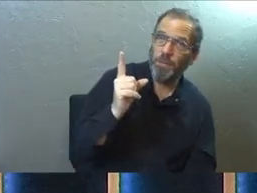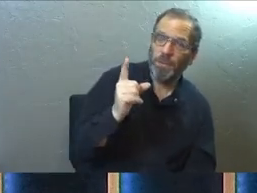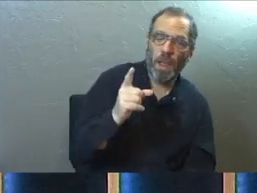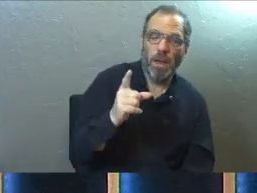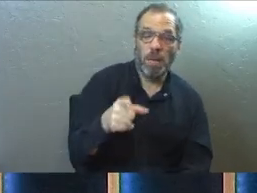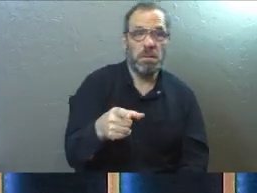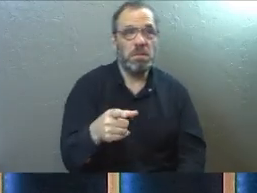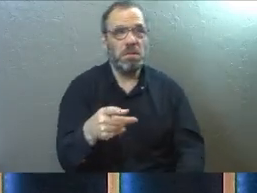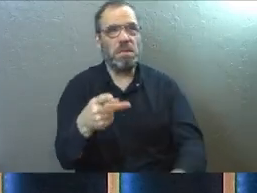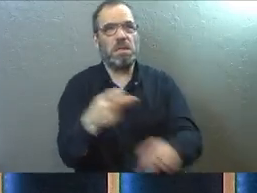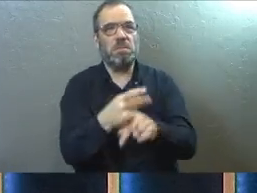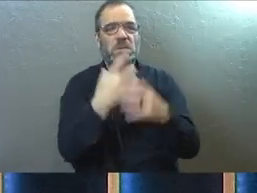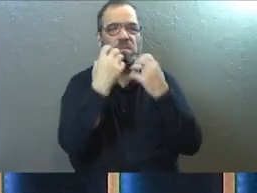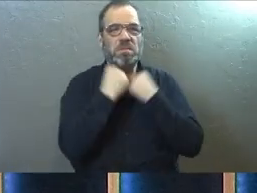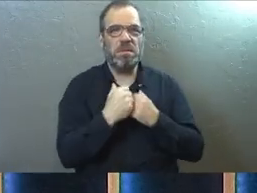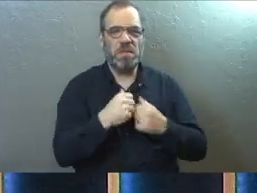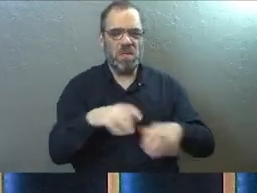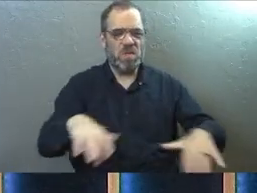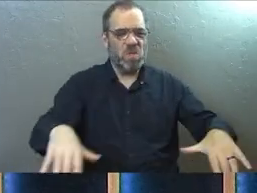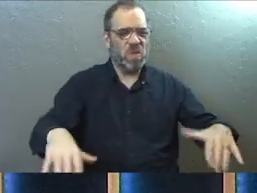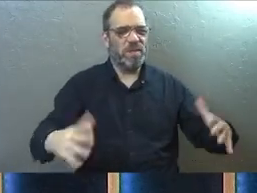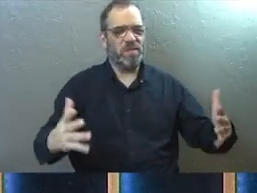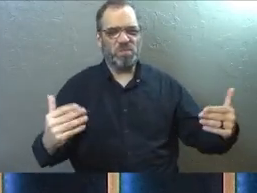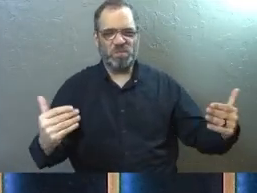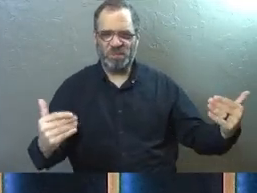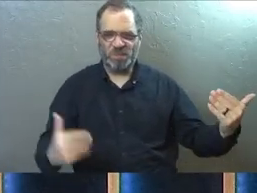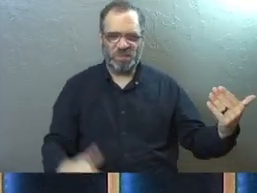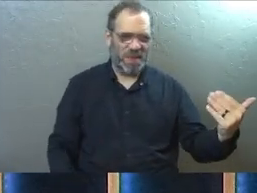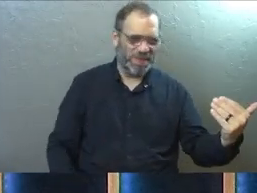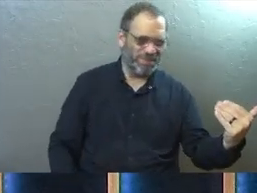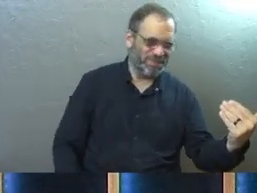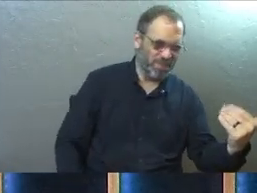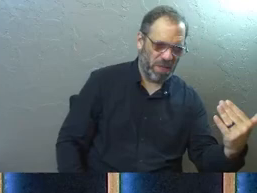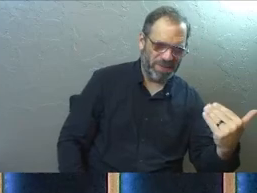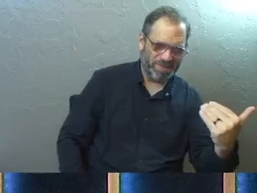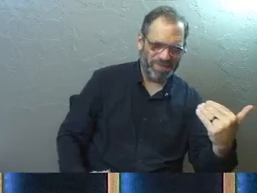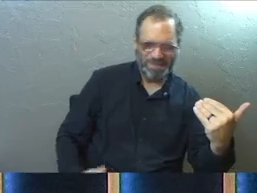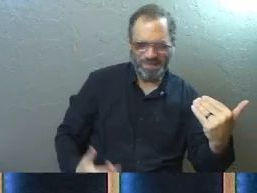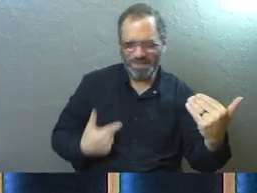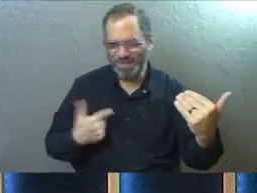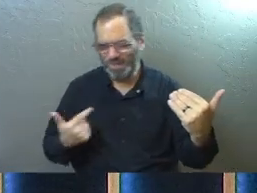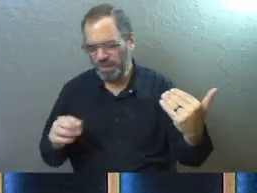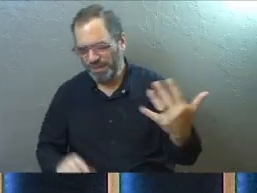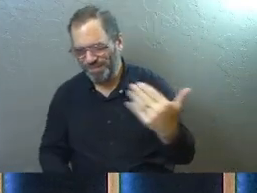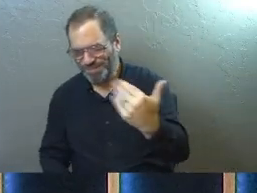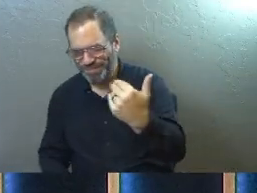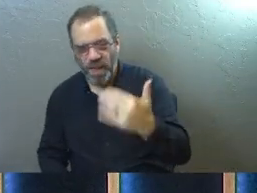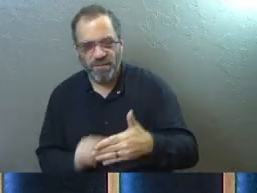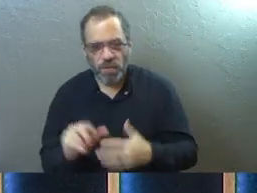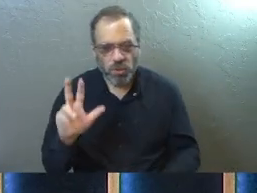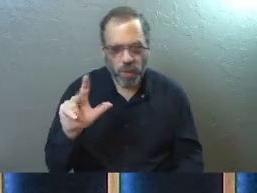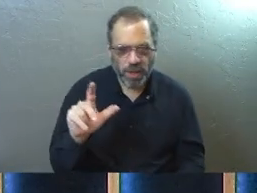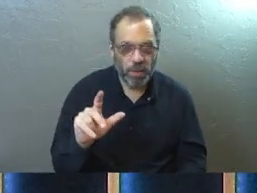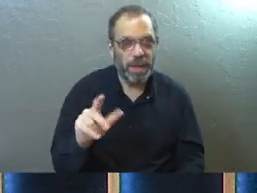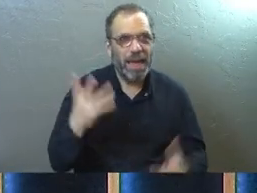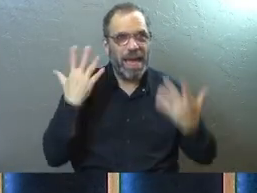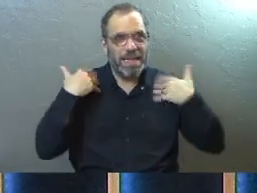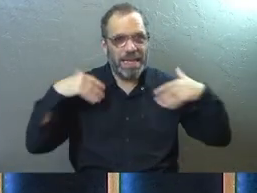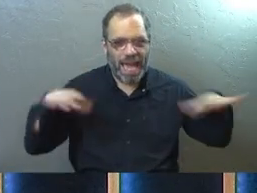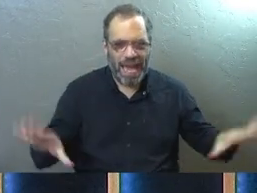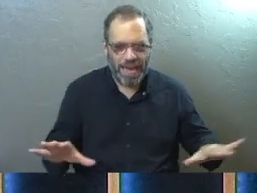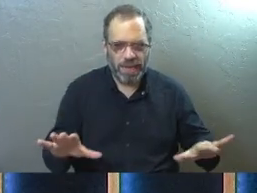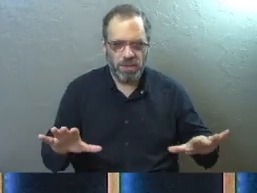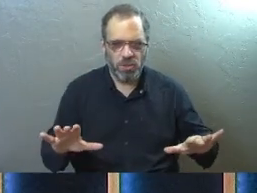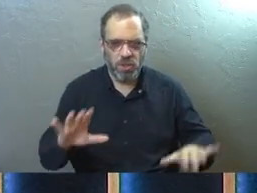statement stand. He drinks in the praise. Verse 23, instantly an angel of the Lord